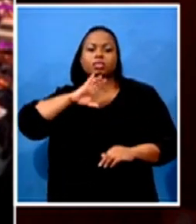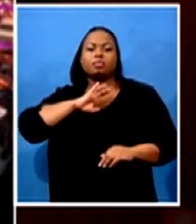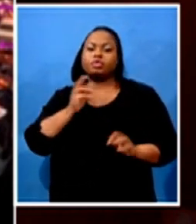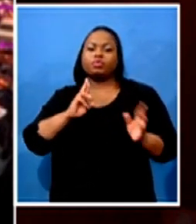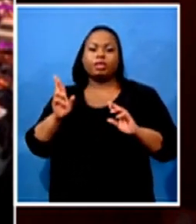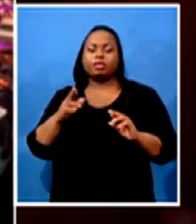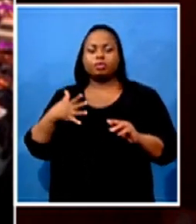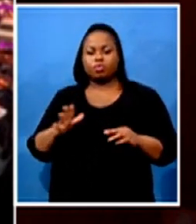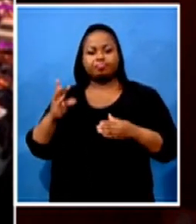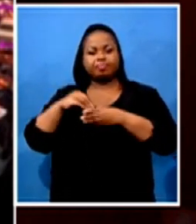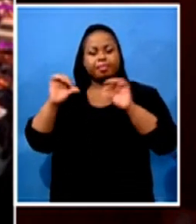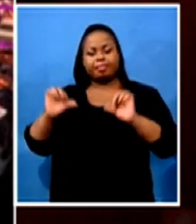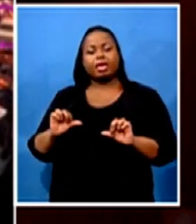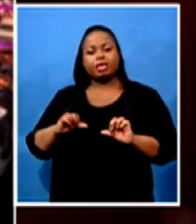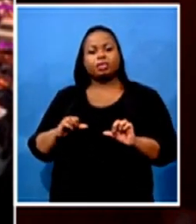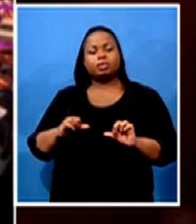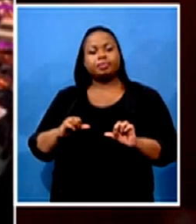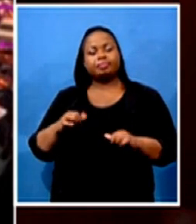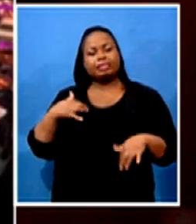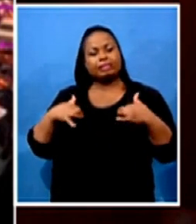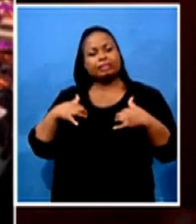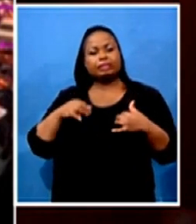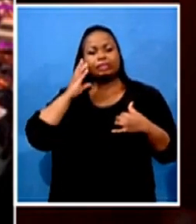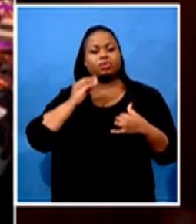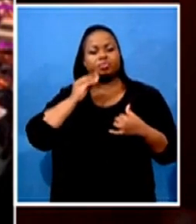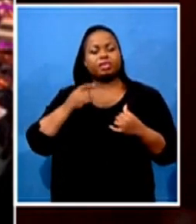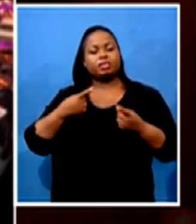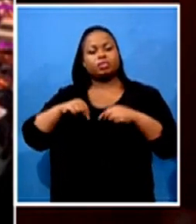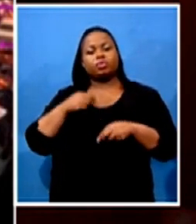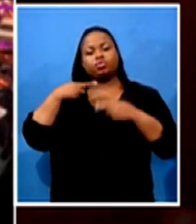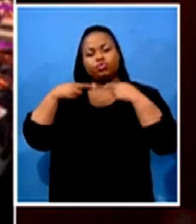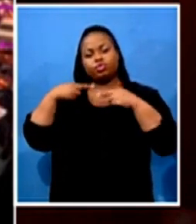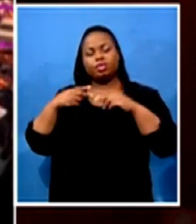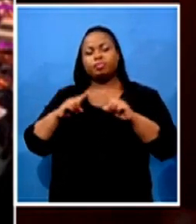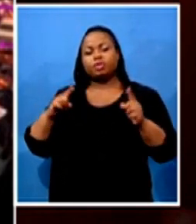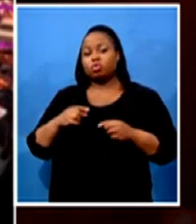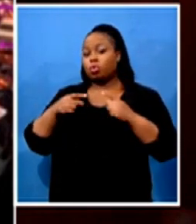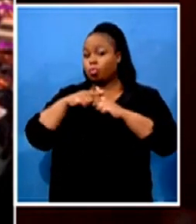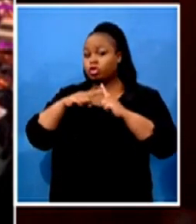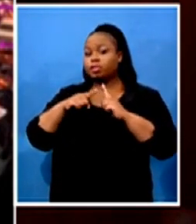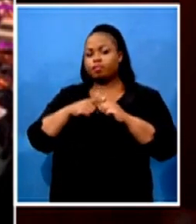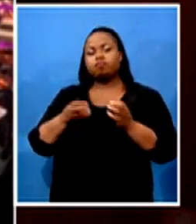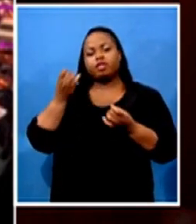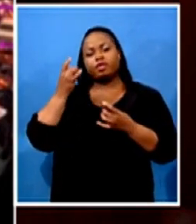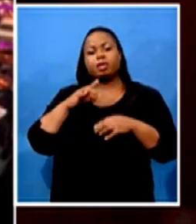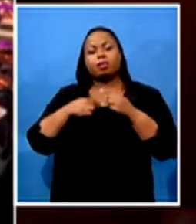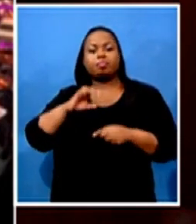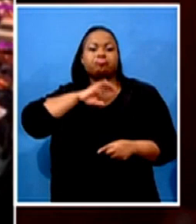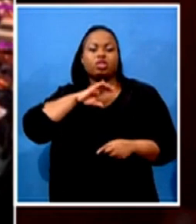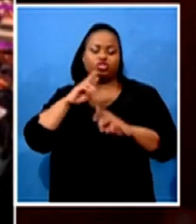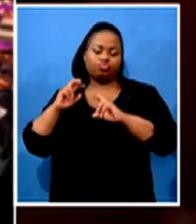that they've had within the industry. So we've had positive feedback on the consumer research that we've done and we will continue to